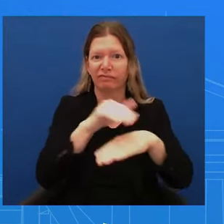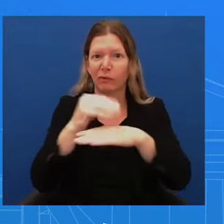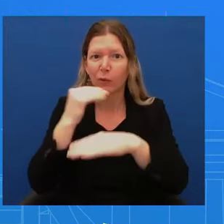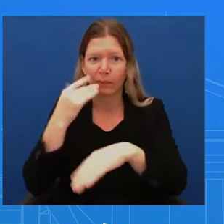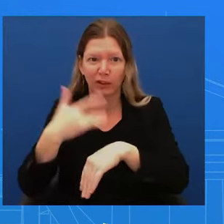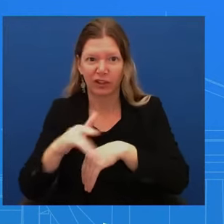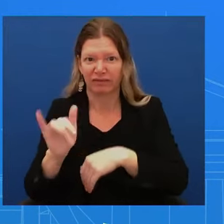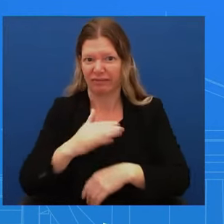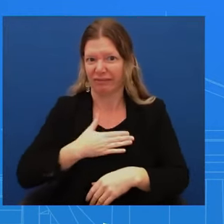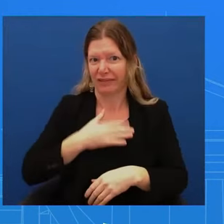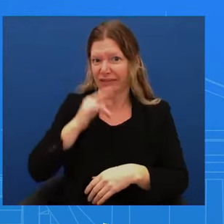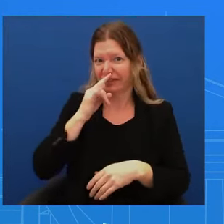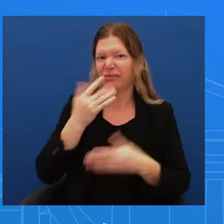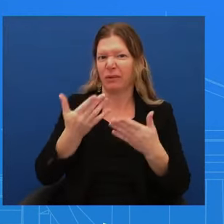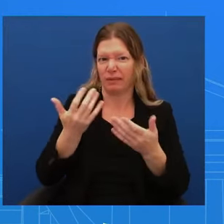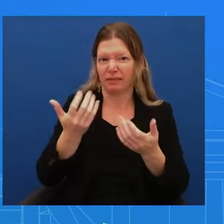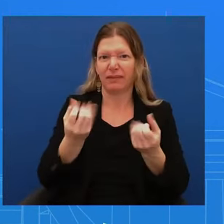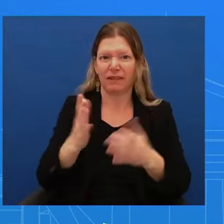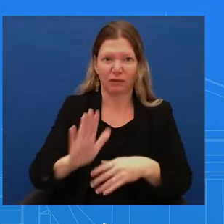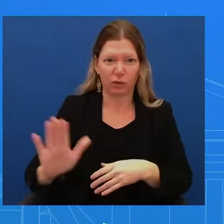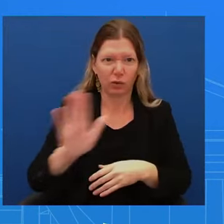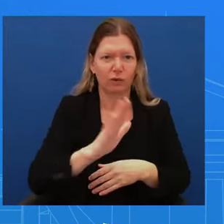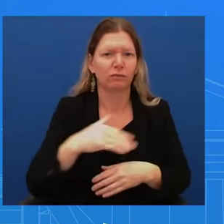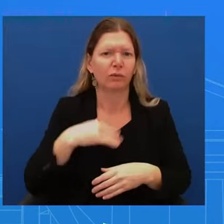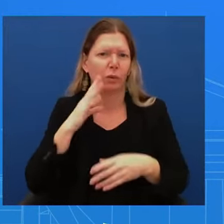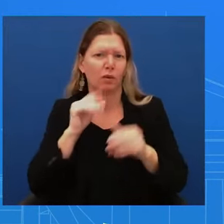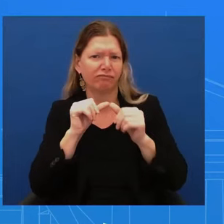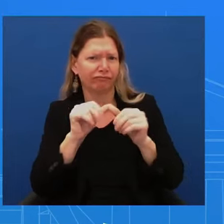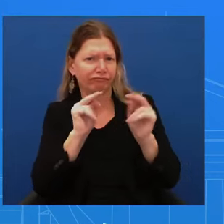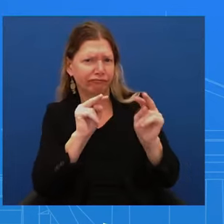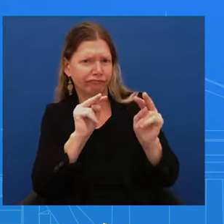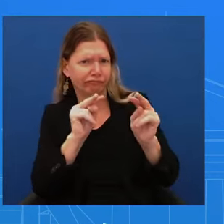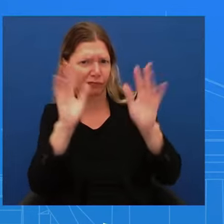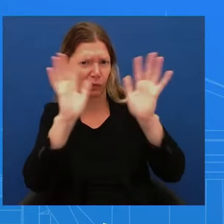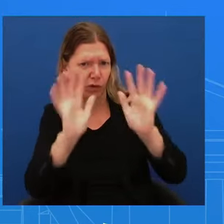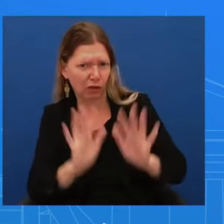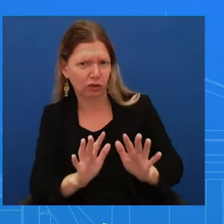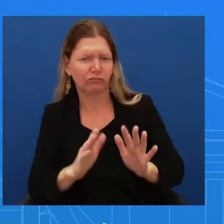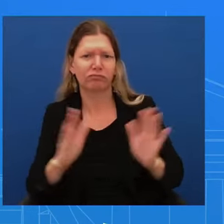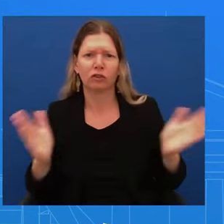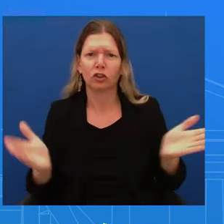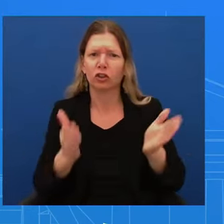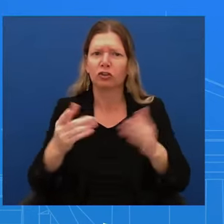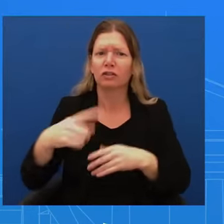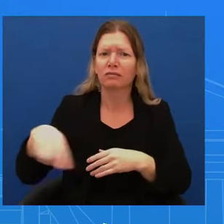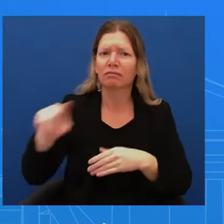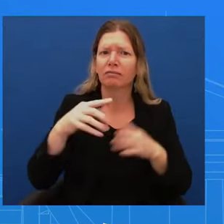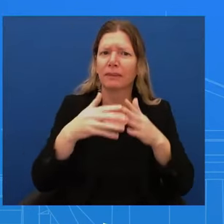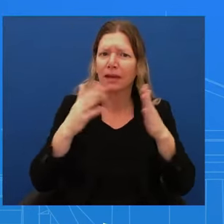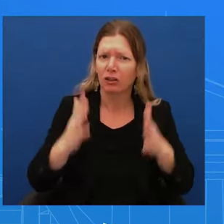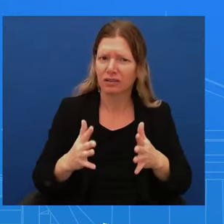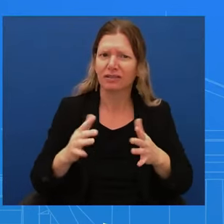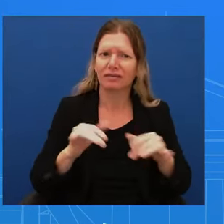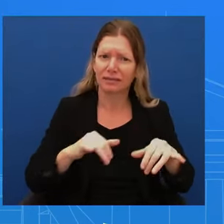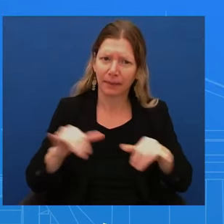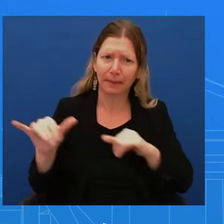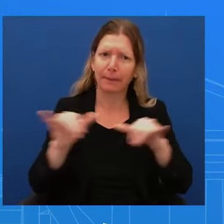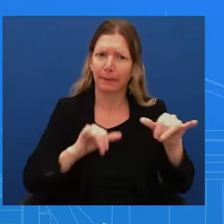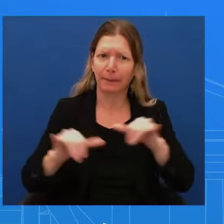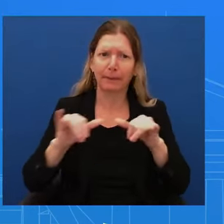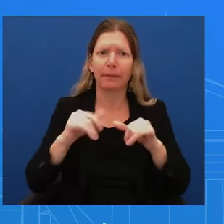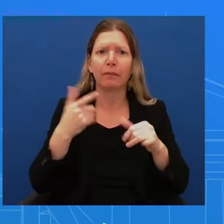Americans to do the same. Do not become complacent, and make sure to heed the warnings of local